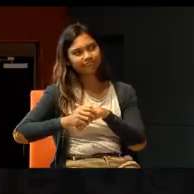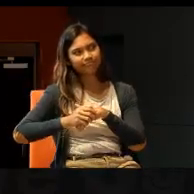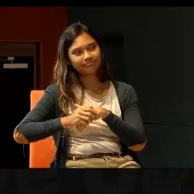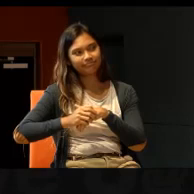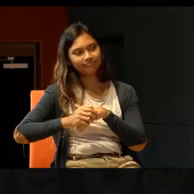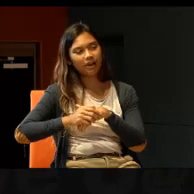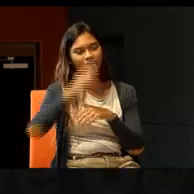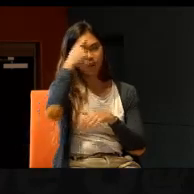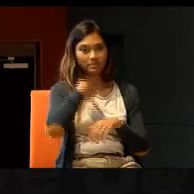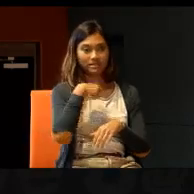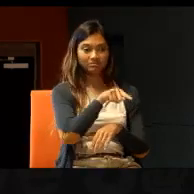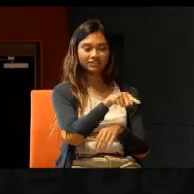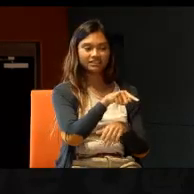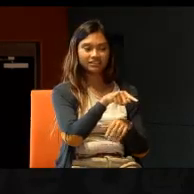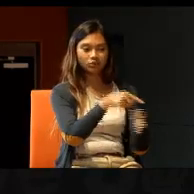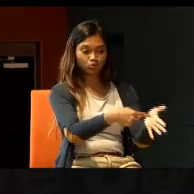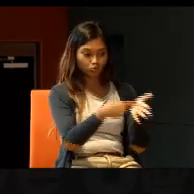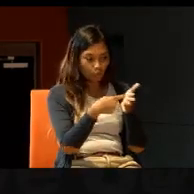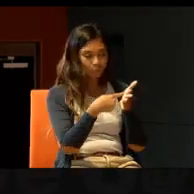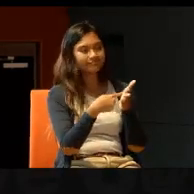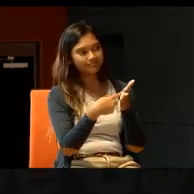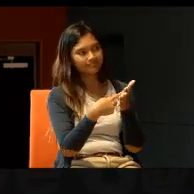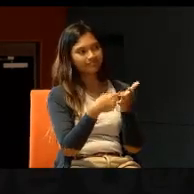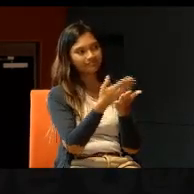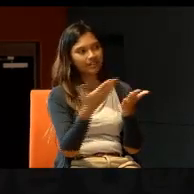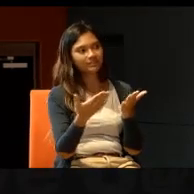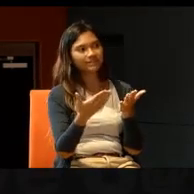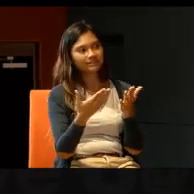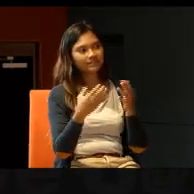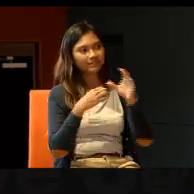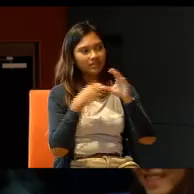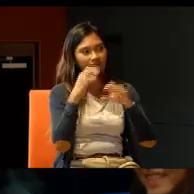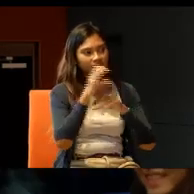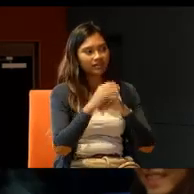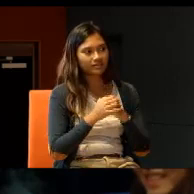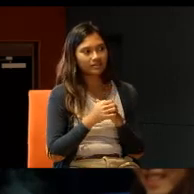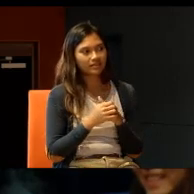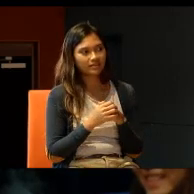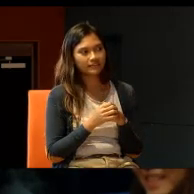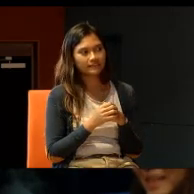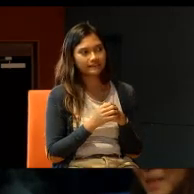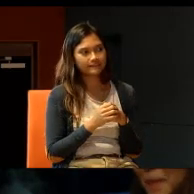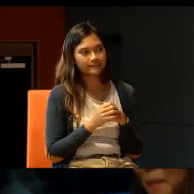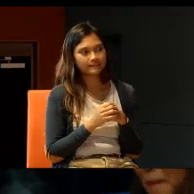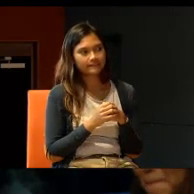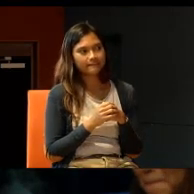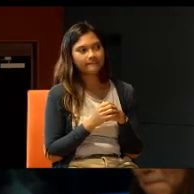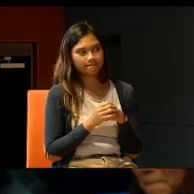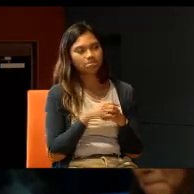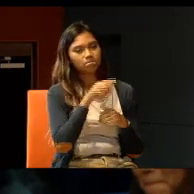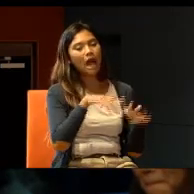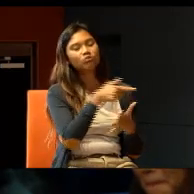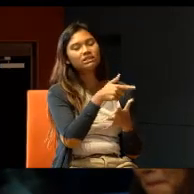to me, that shows, something very, concrete, in how, they